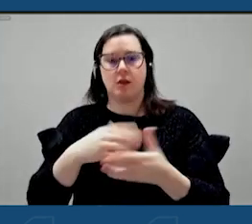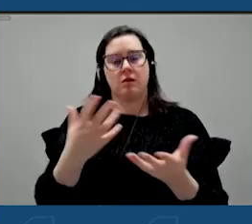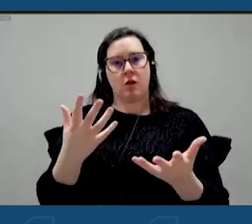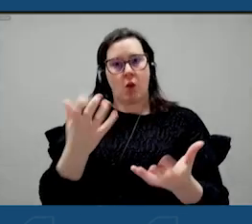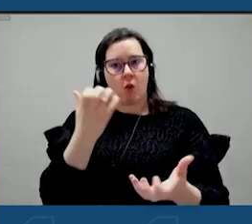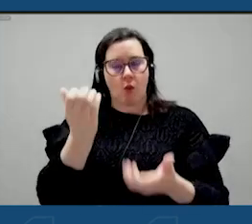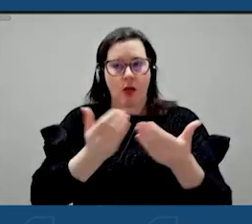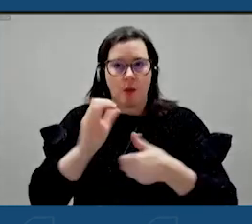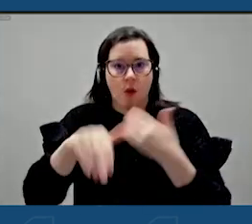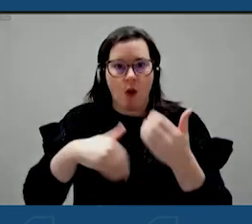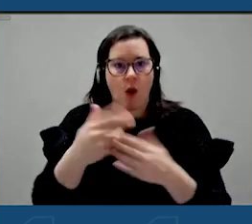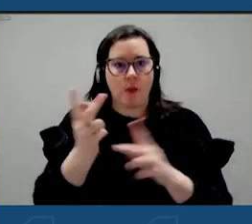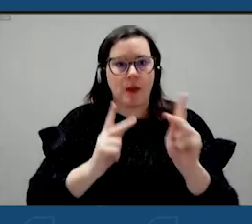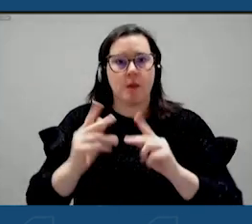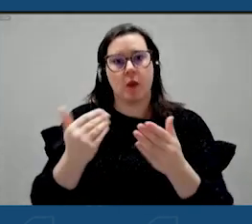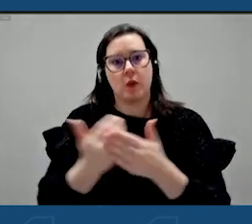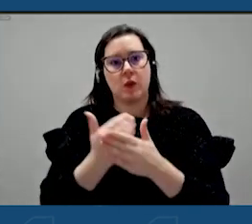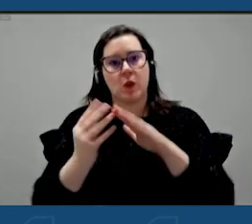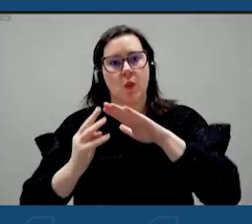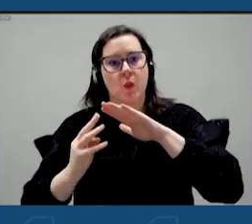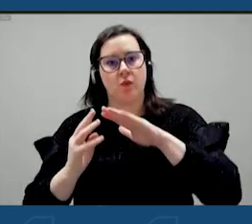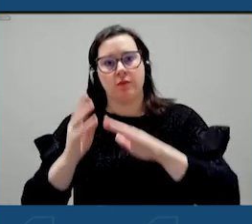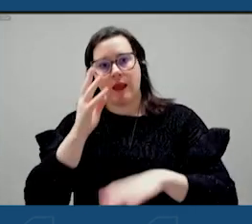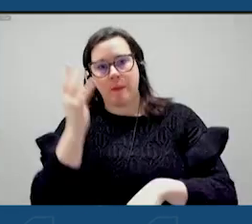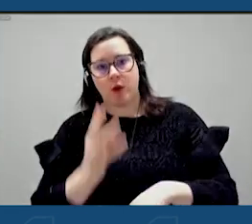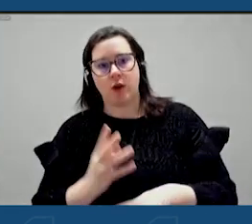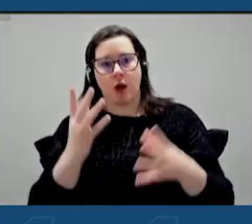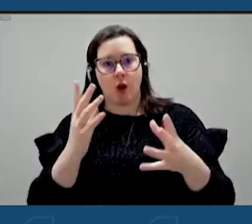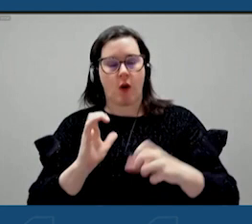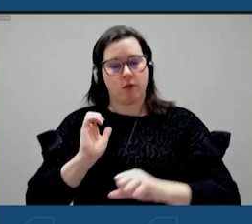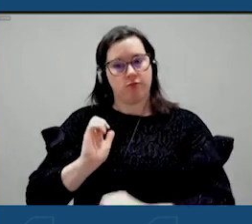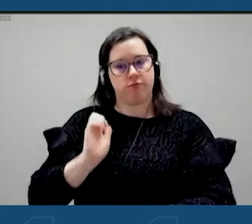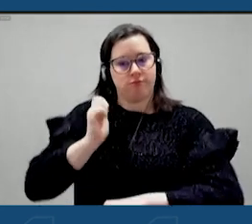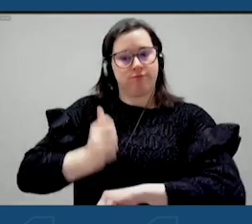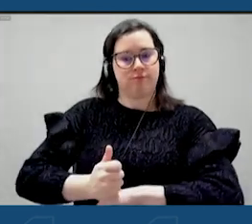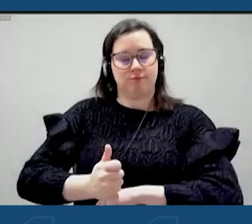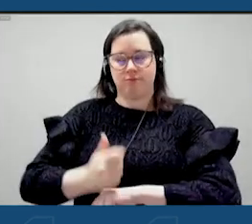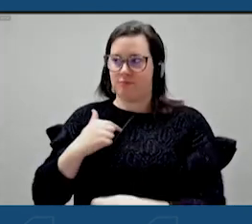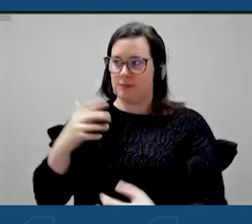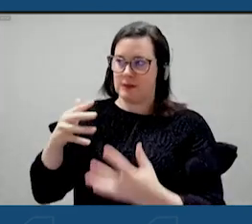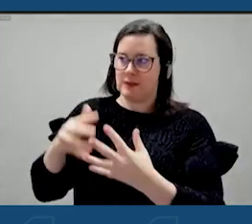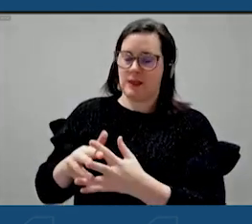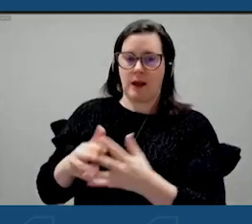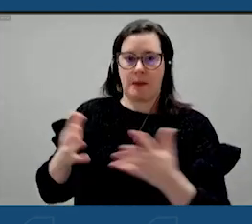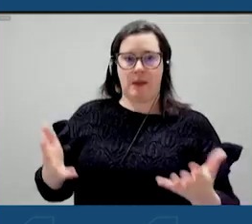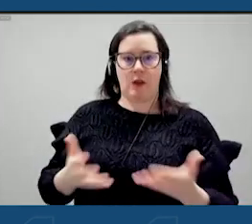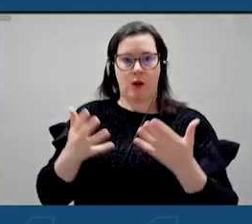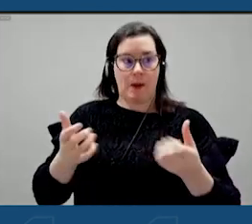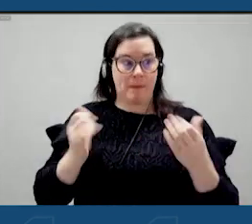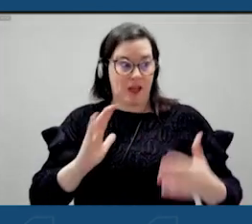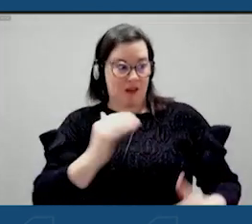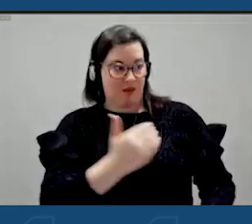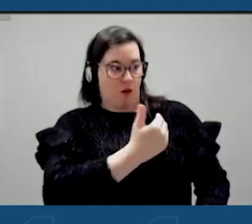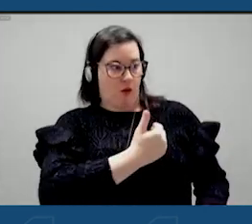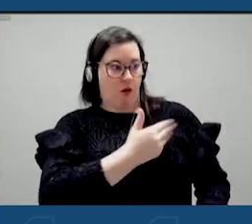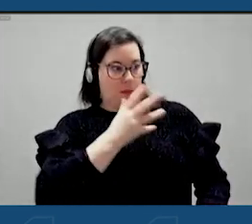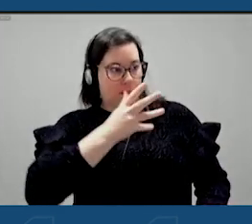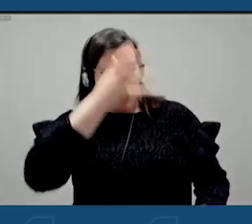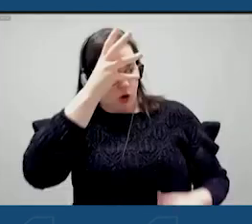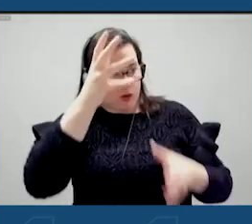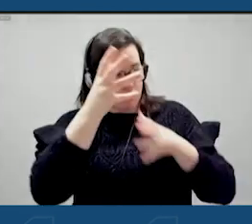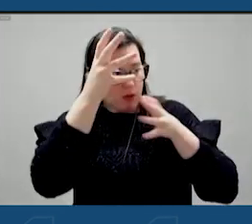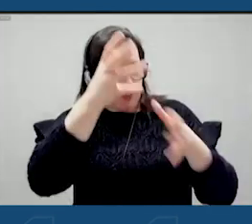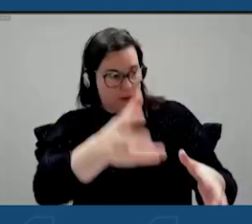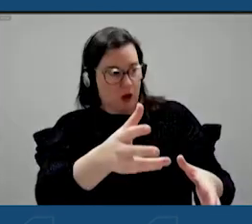you know, the new immigrants who want to, you know, just plant the flag like their grandparents, the grandparents and parents of many of us. I know your mom's still in Puerto Rico,